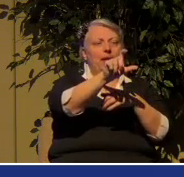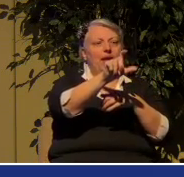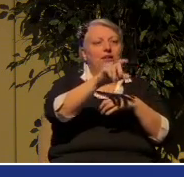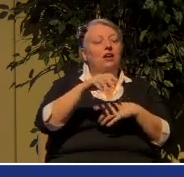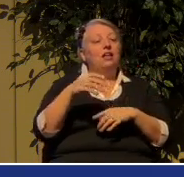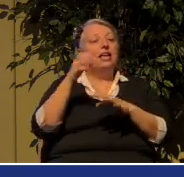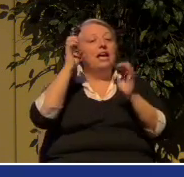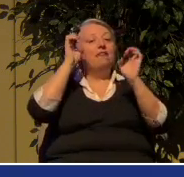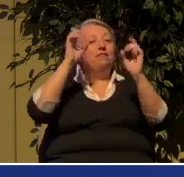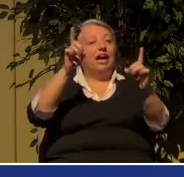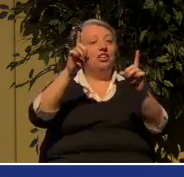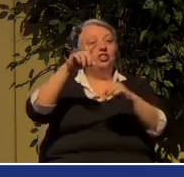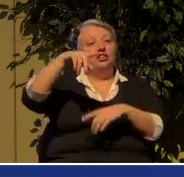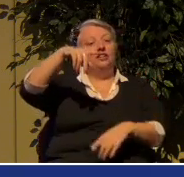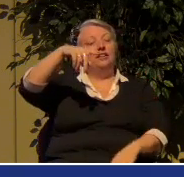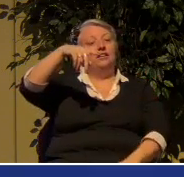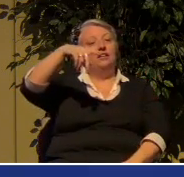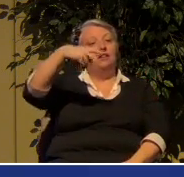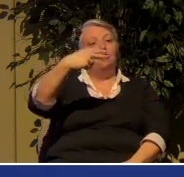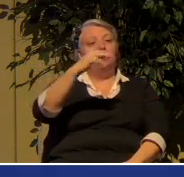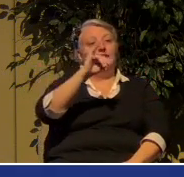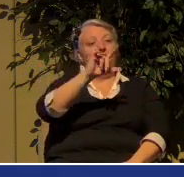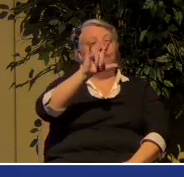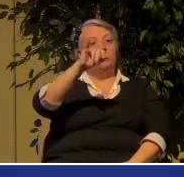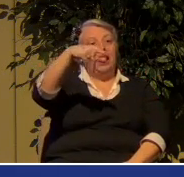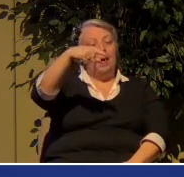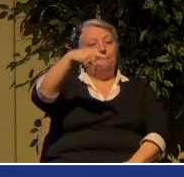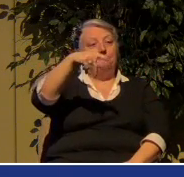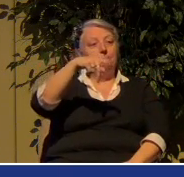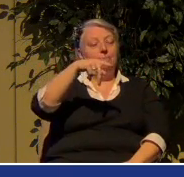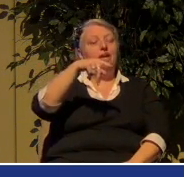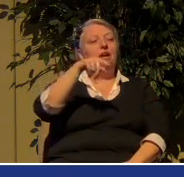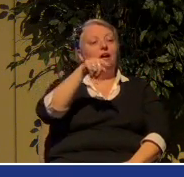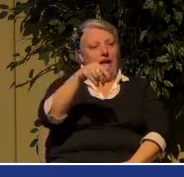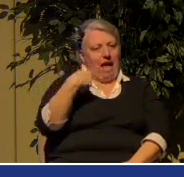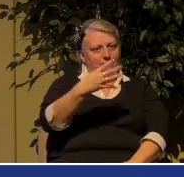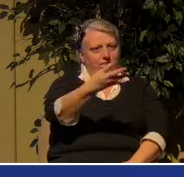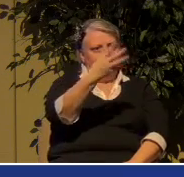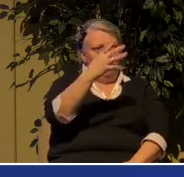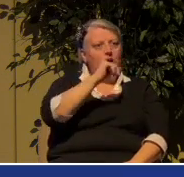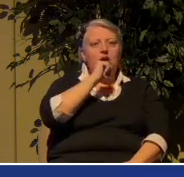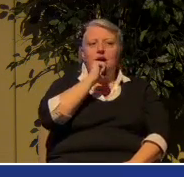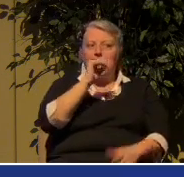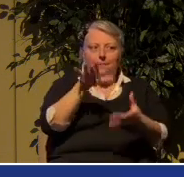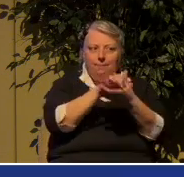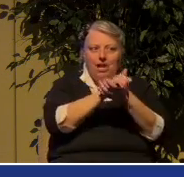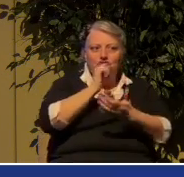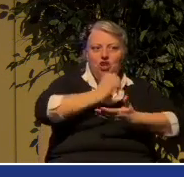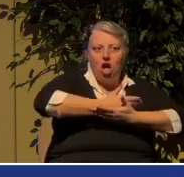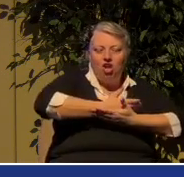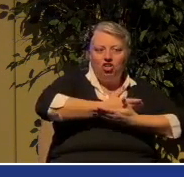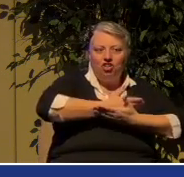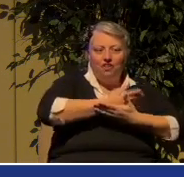He's got four unmarried daughters, all of whom prophesy according to the Scriptures.